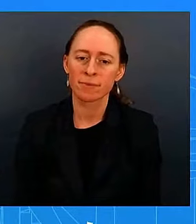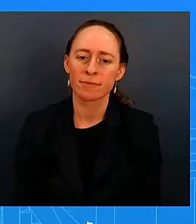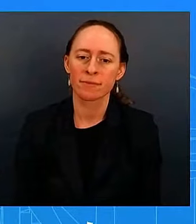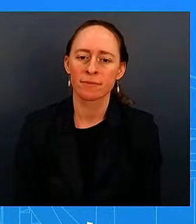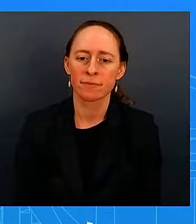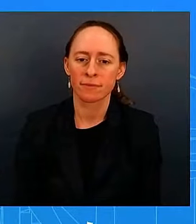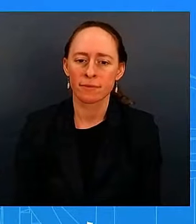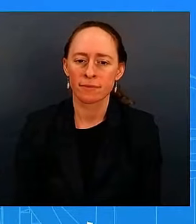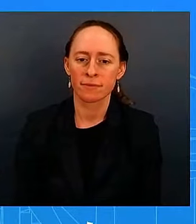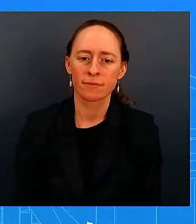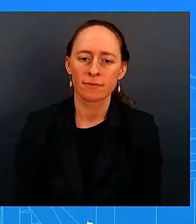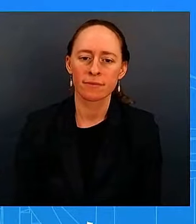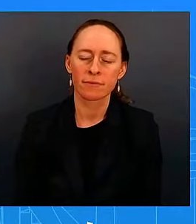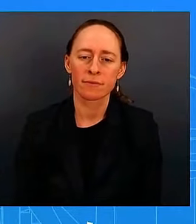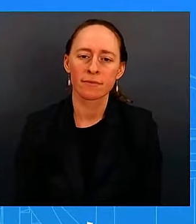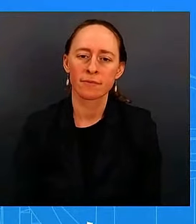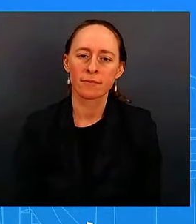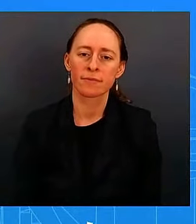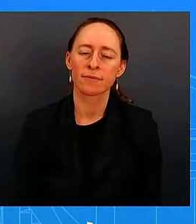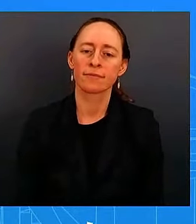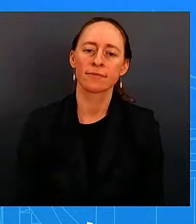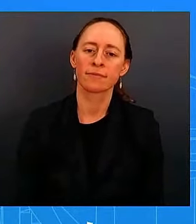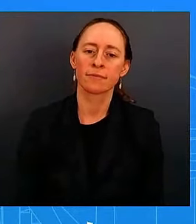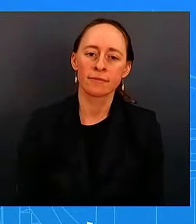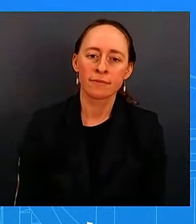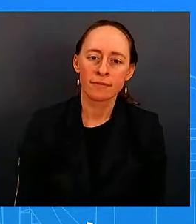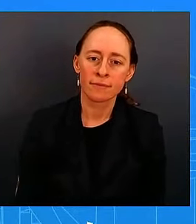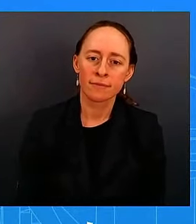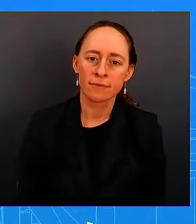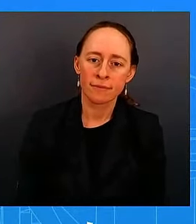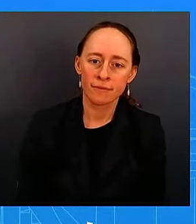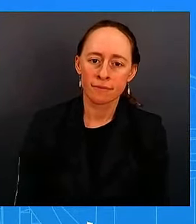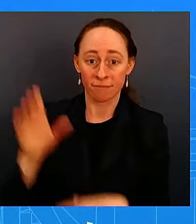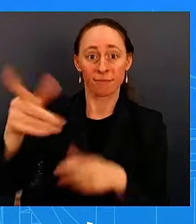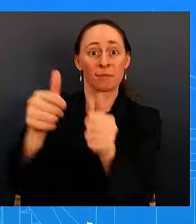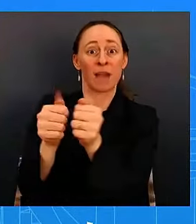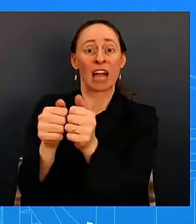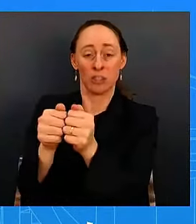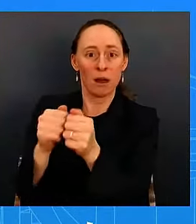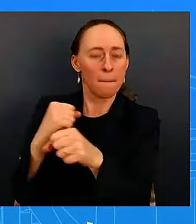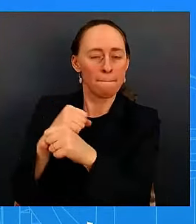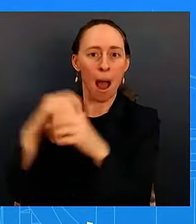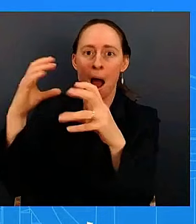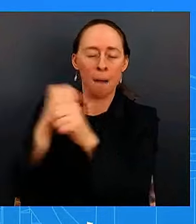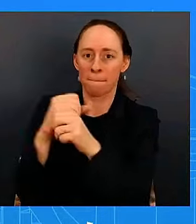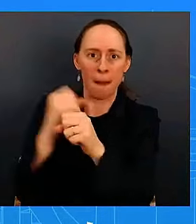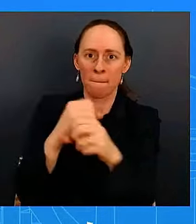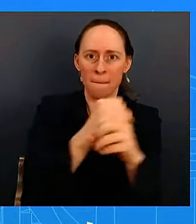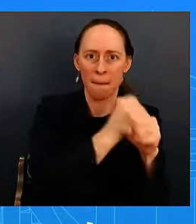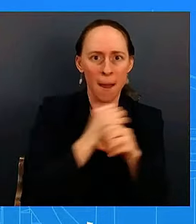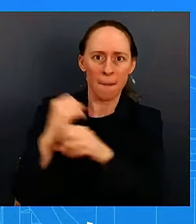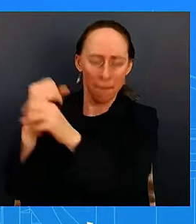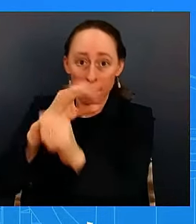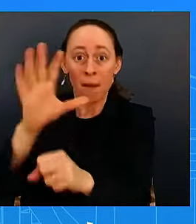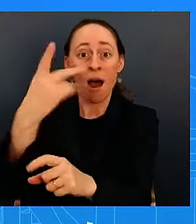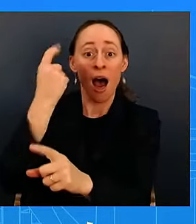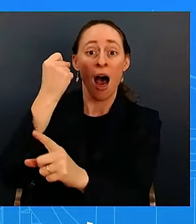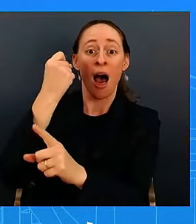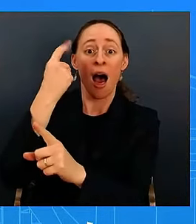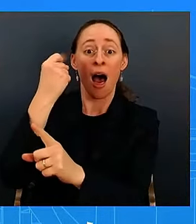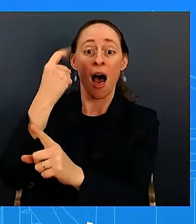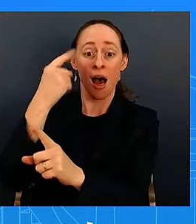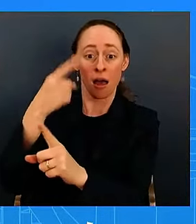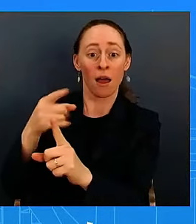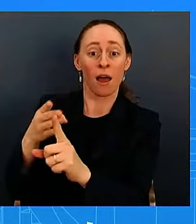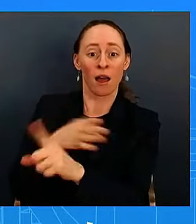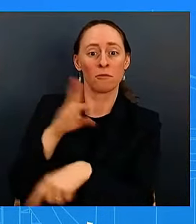day before those page results started exploding uh you know it seems that the u.s influence the president's influence seems to not not